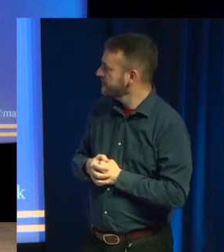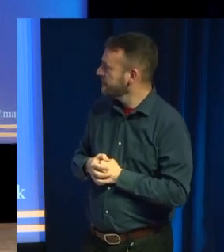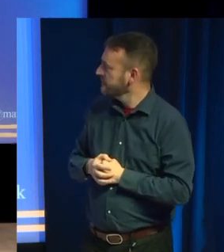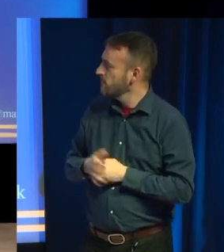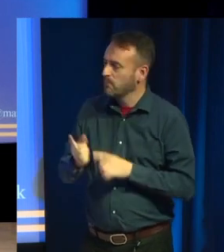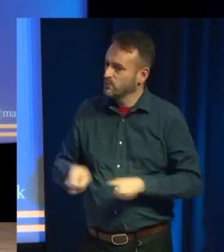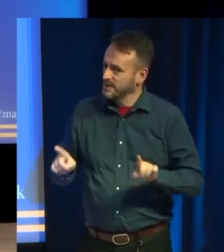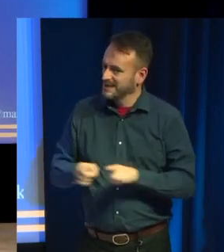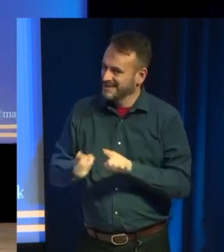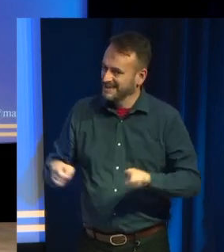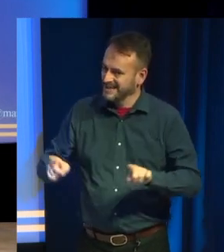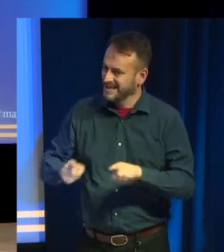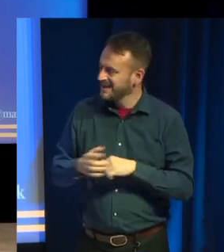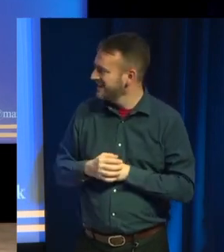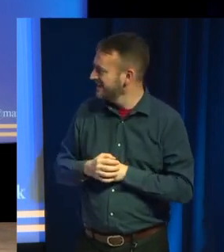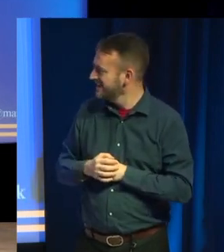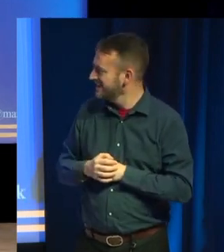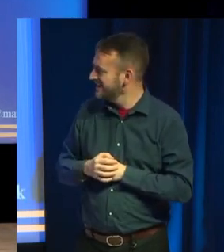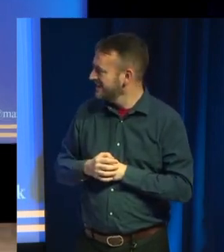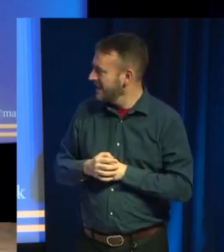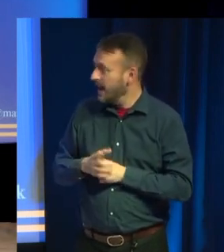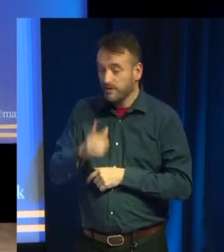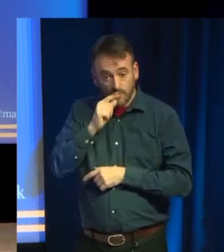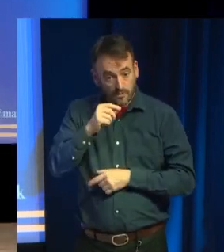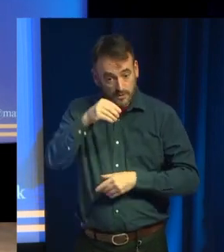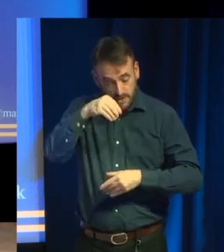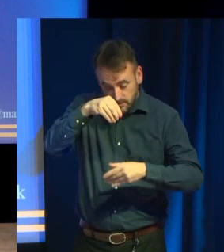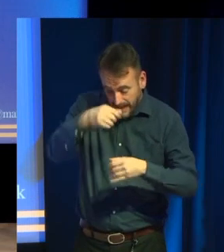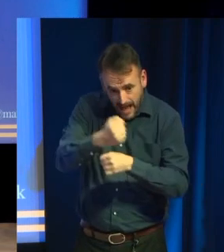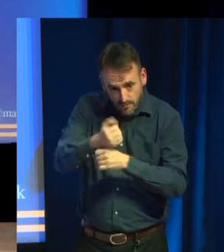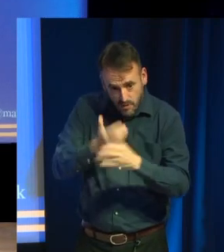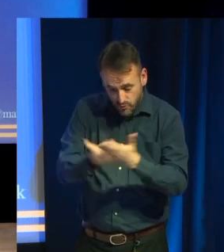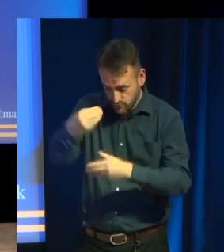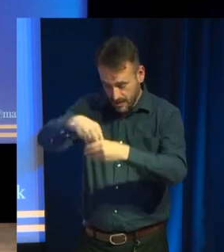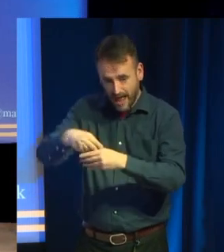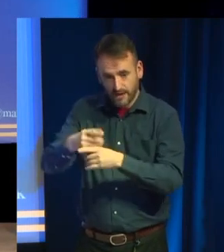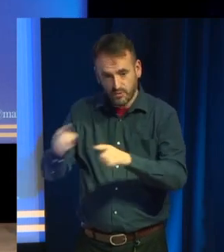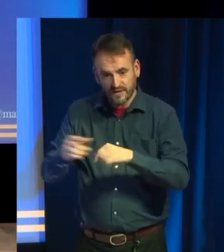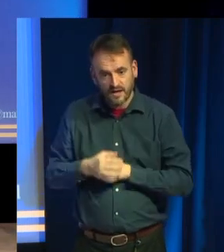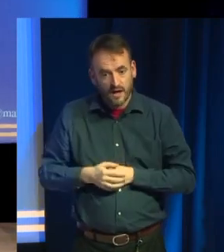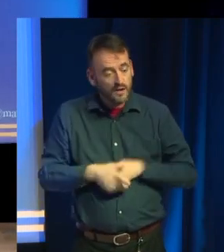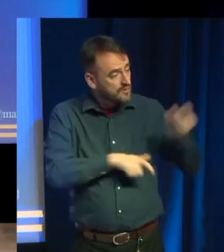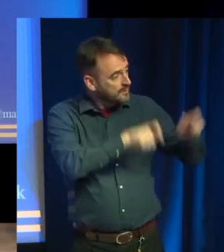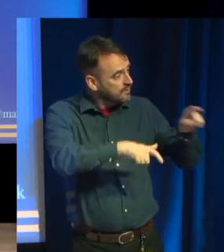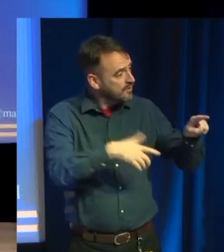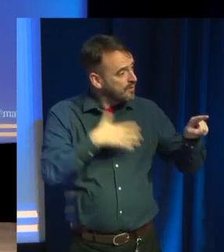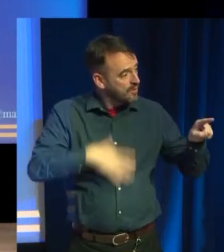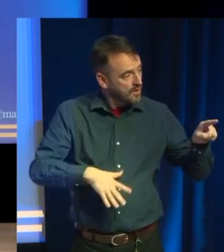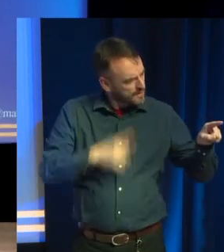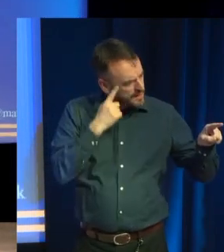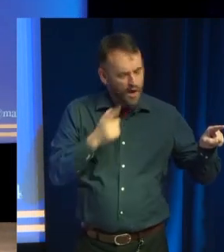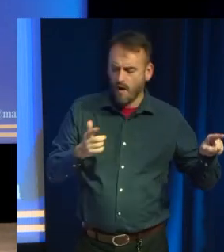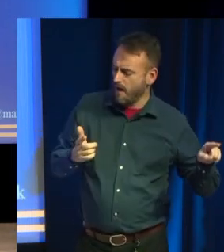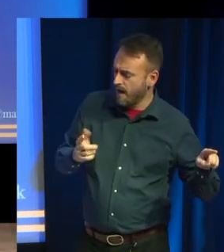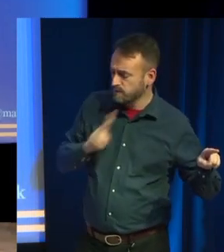Yeah, because why not add a piece of music in the middle of your game? The Pi Man has given you They're expecting voice, and they get that. What a scab infested odorous